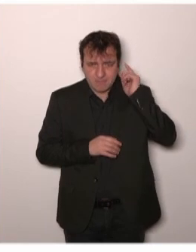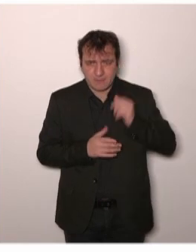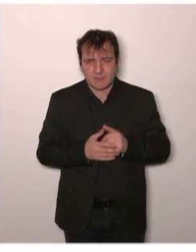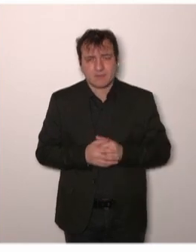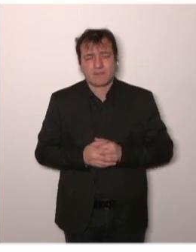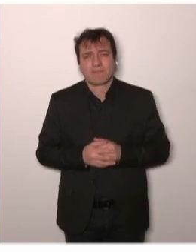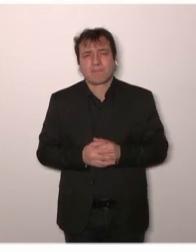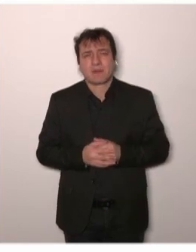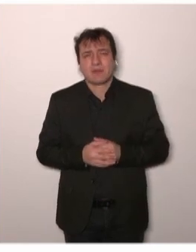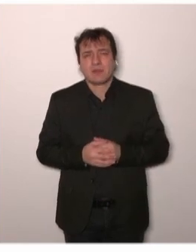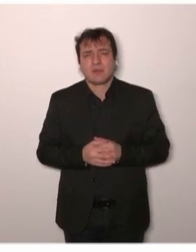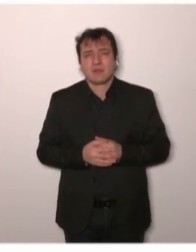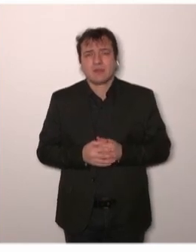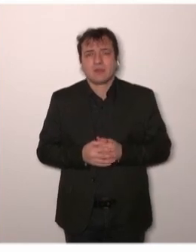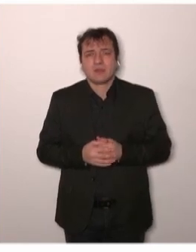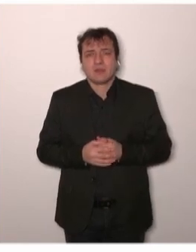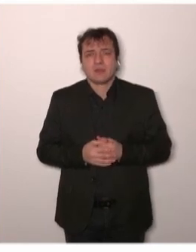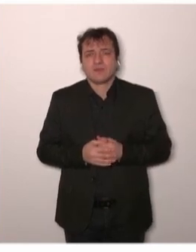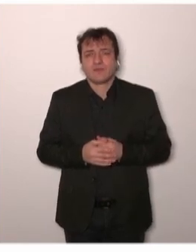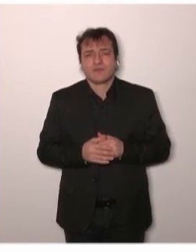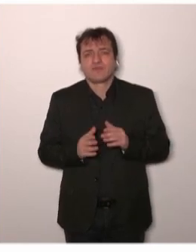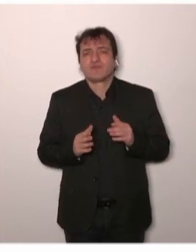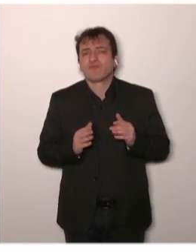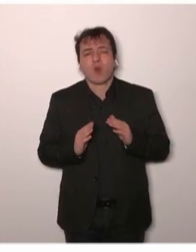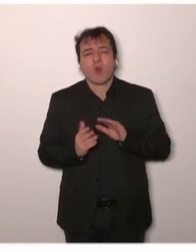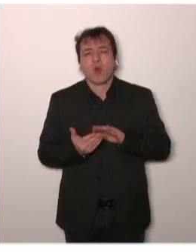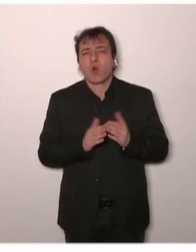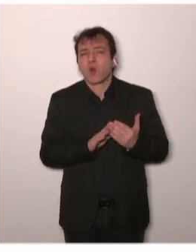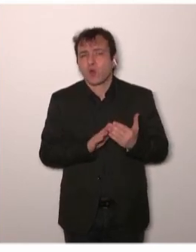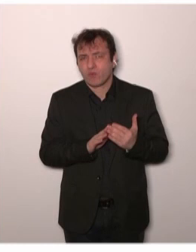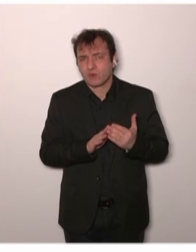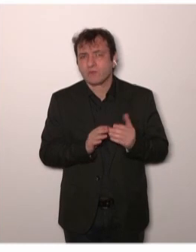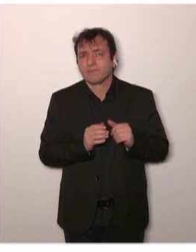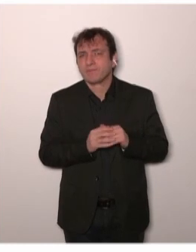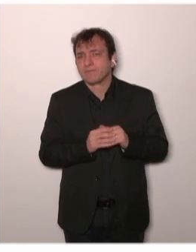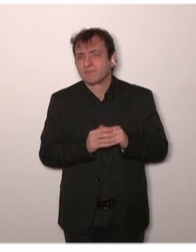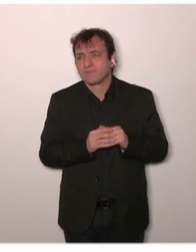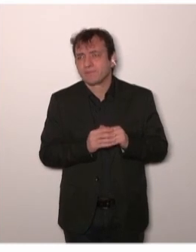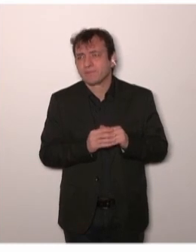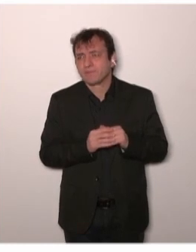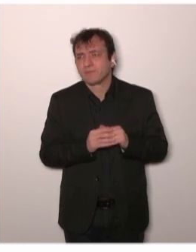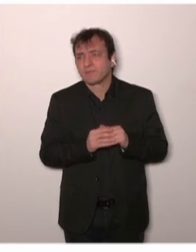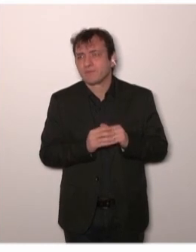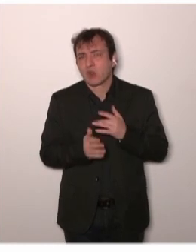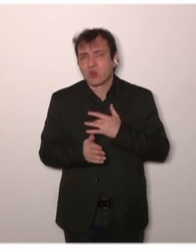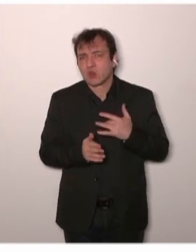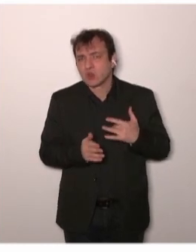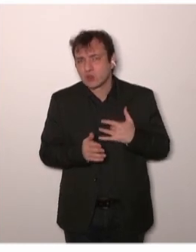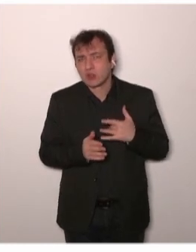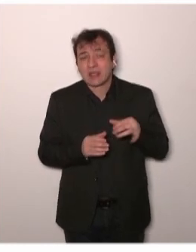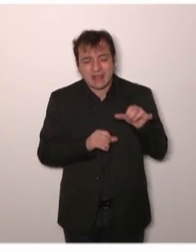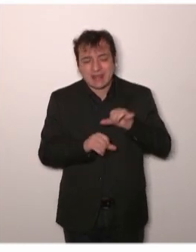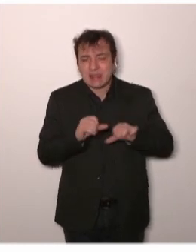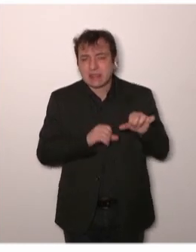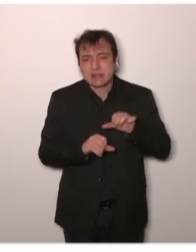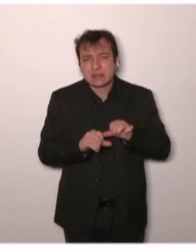community switched to, I would say, minimally invasive surgery as open to open surgery for cervix